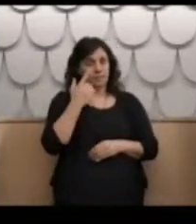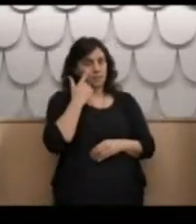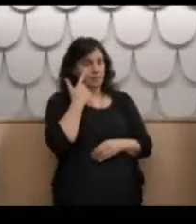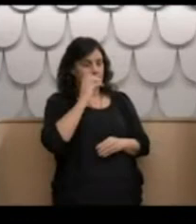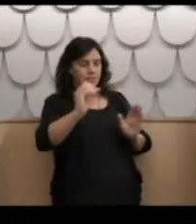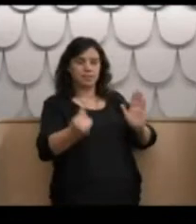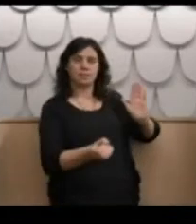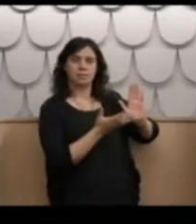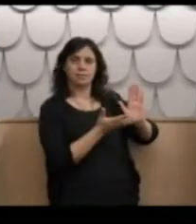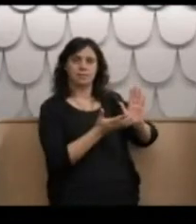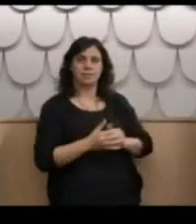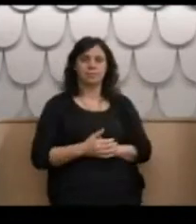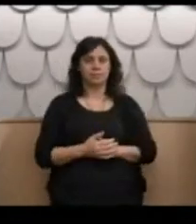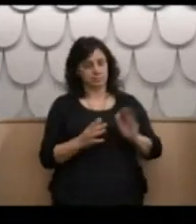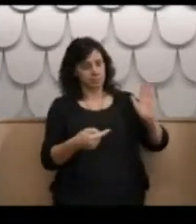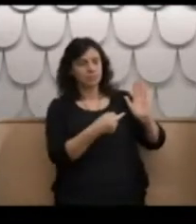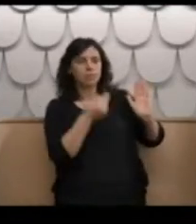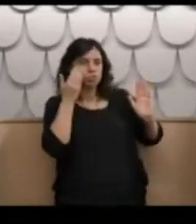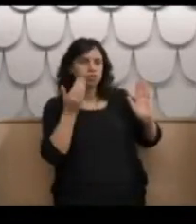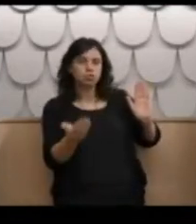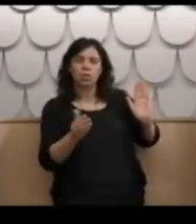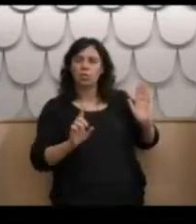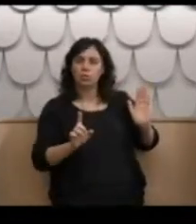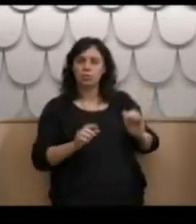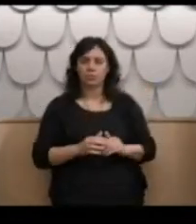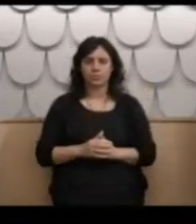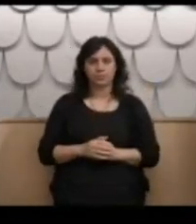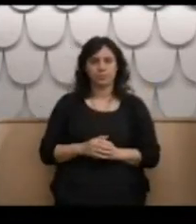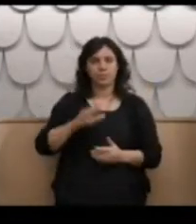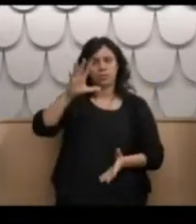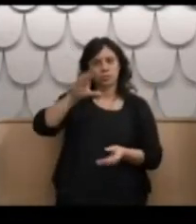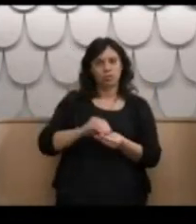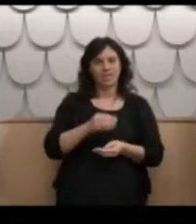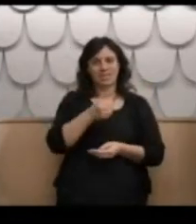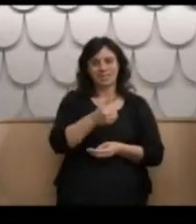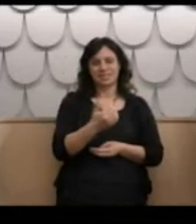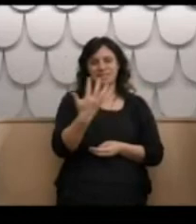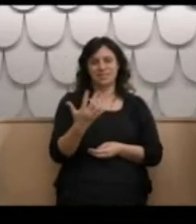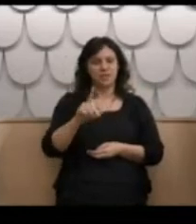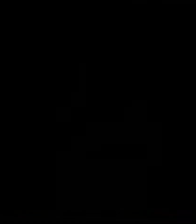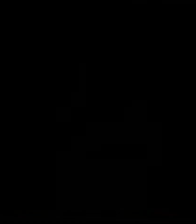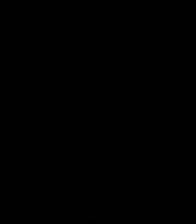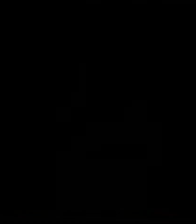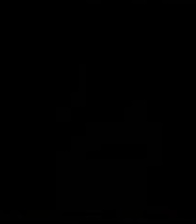So, this shows that a total of $65,000